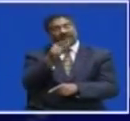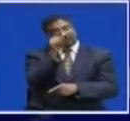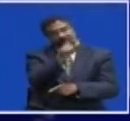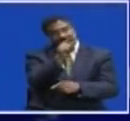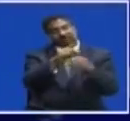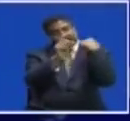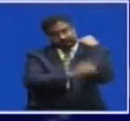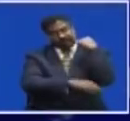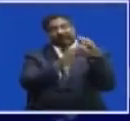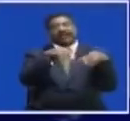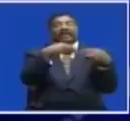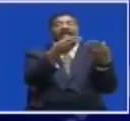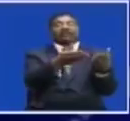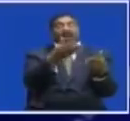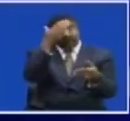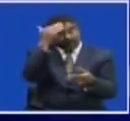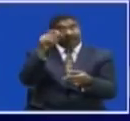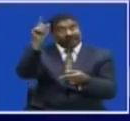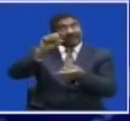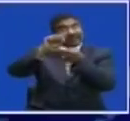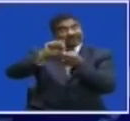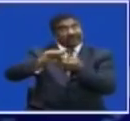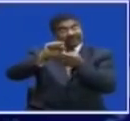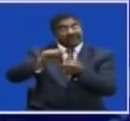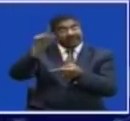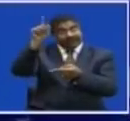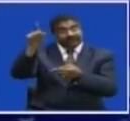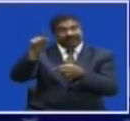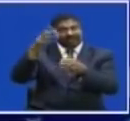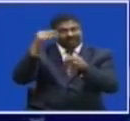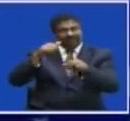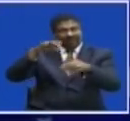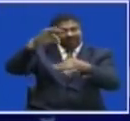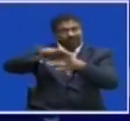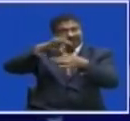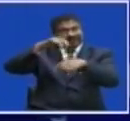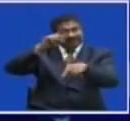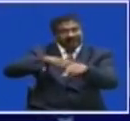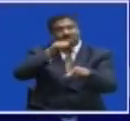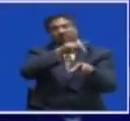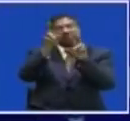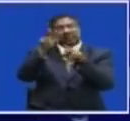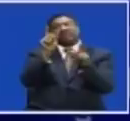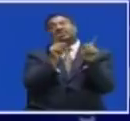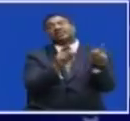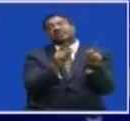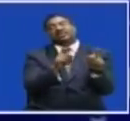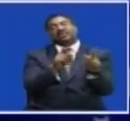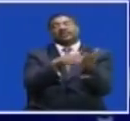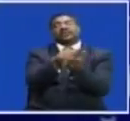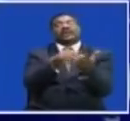part of the disciplinary action Taken against some police officers who policed the Sesheke by-election in Western Province